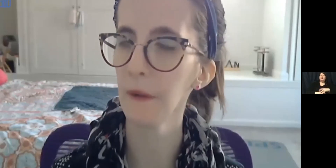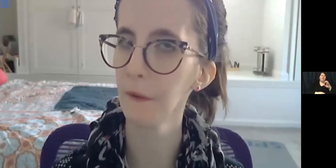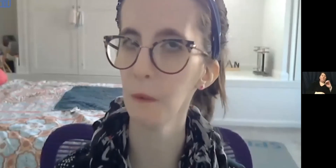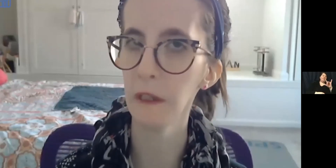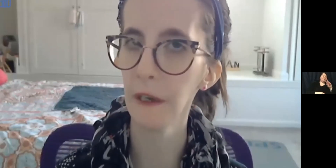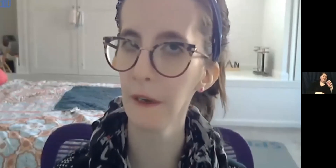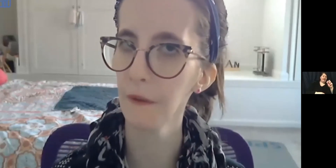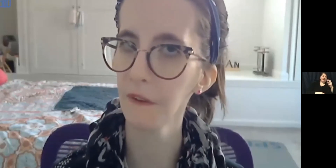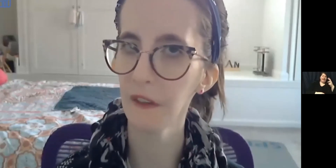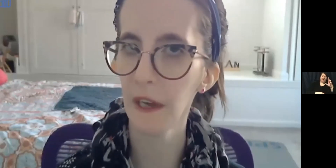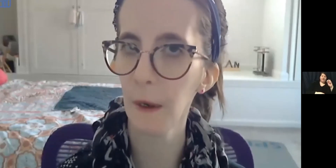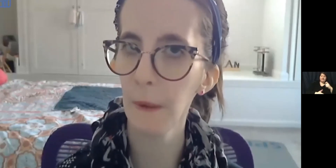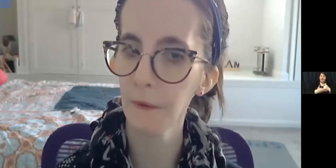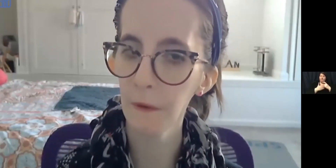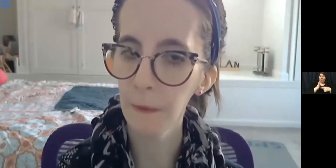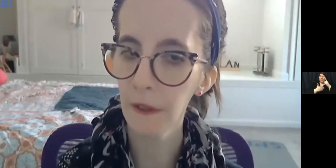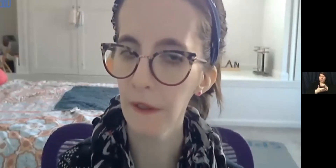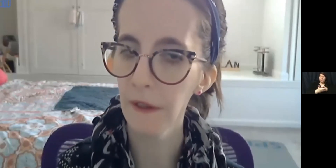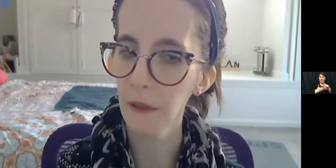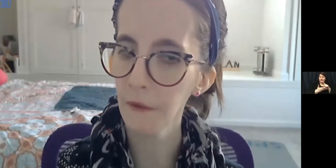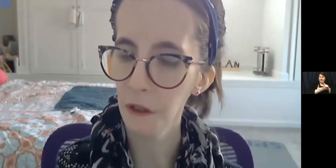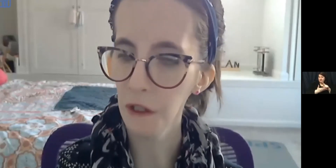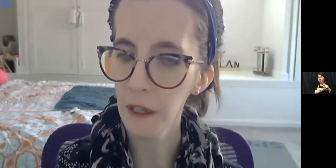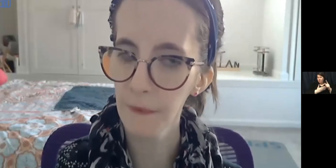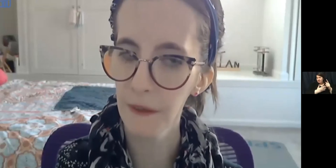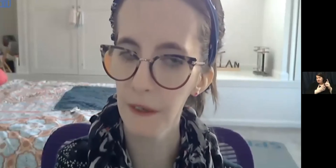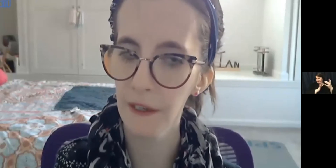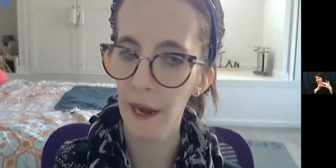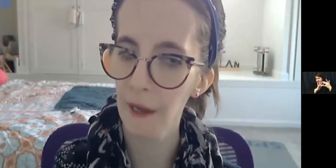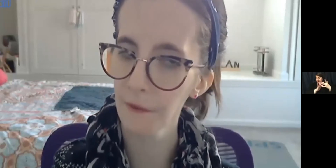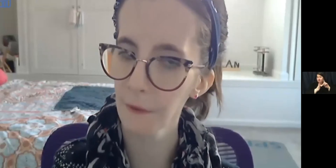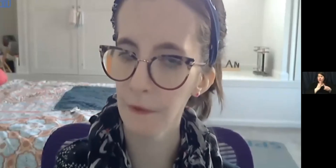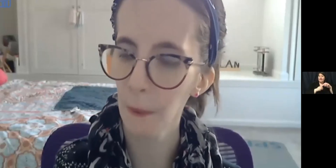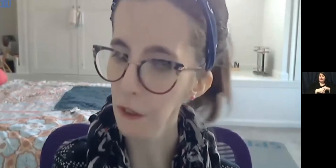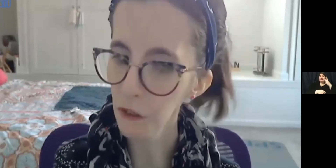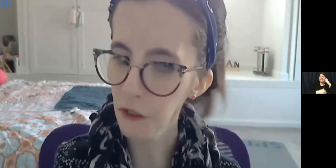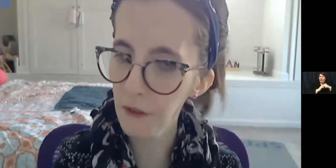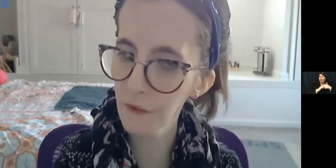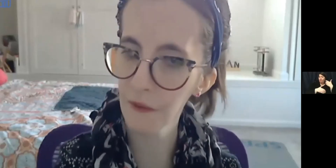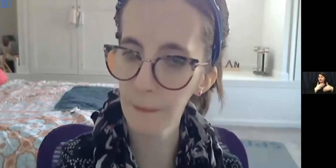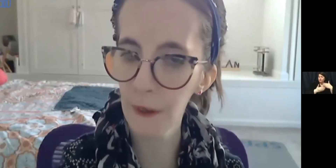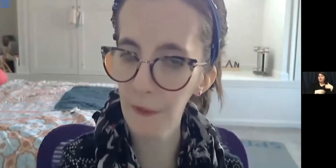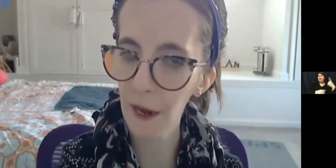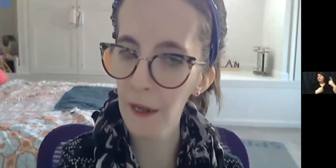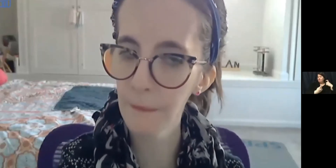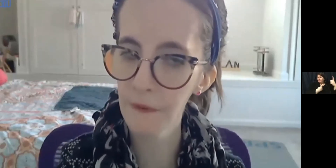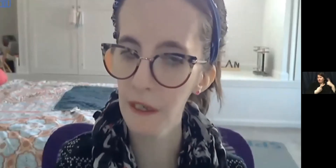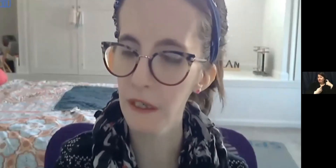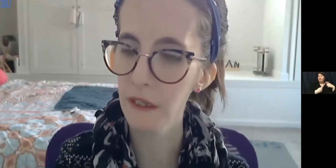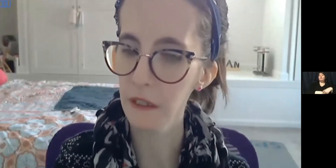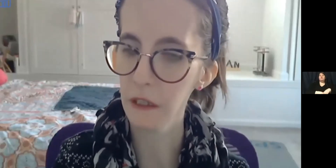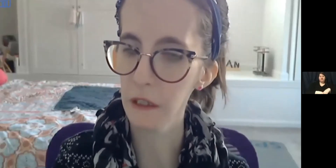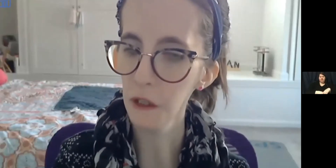me once a week to see how I was doing with the internship and asked me questions about that.